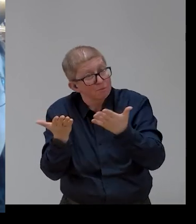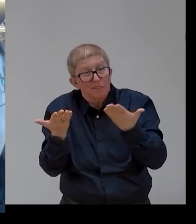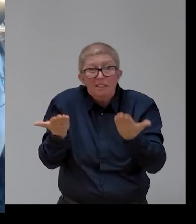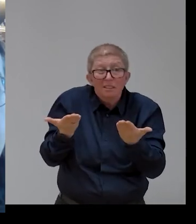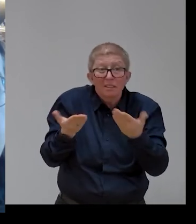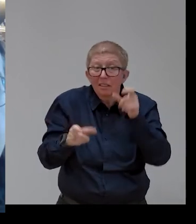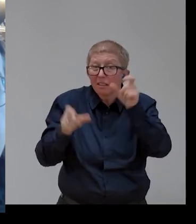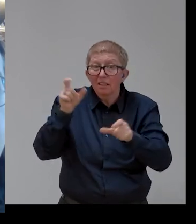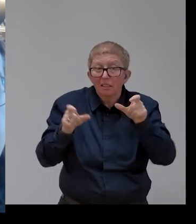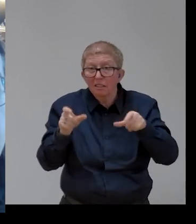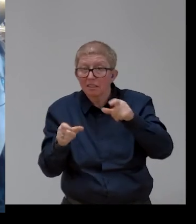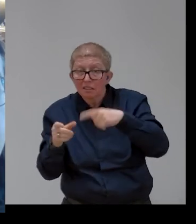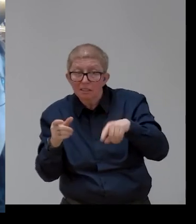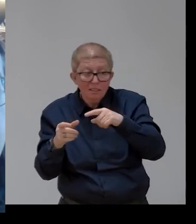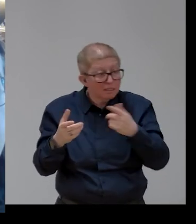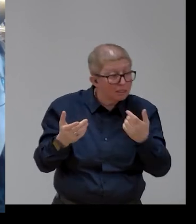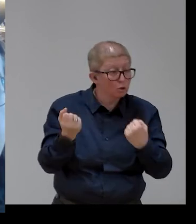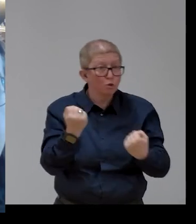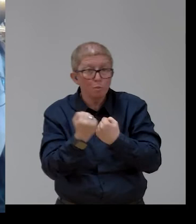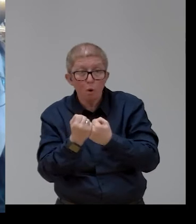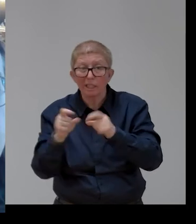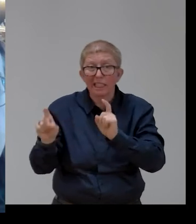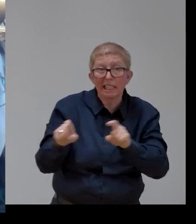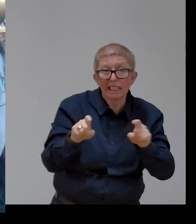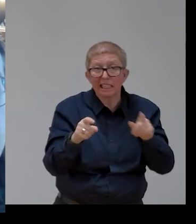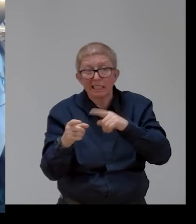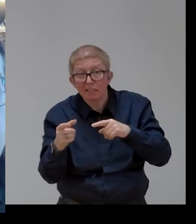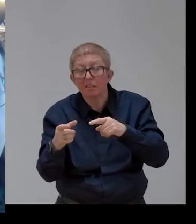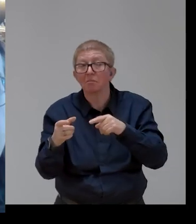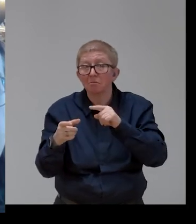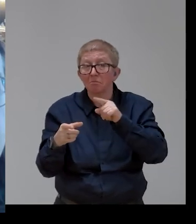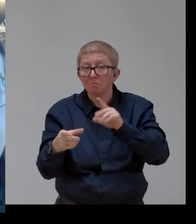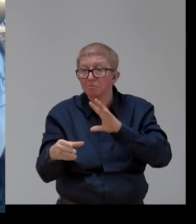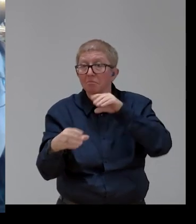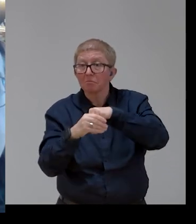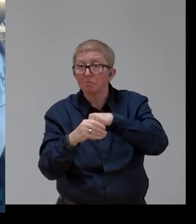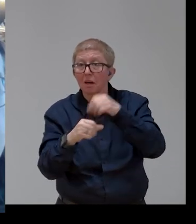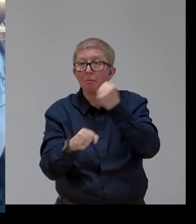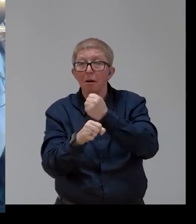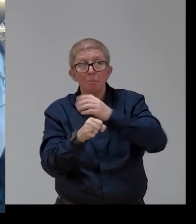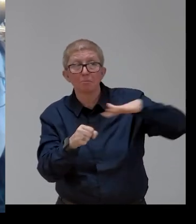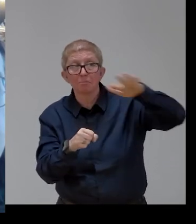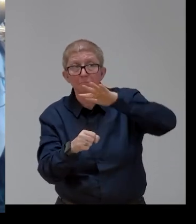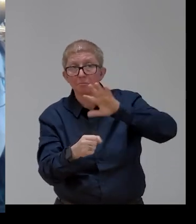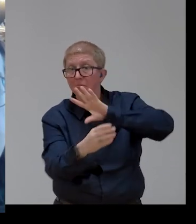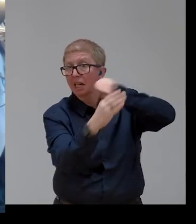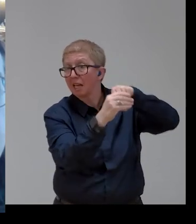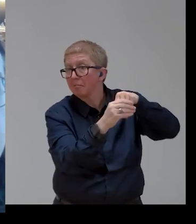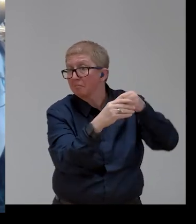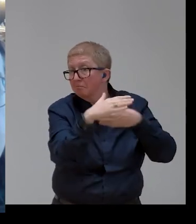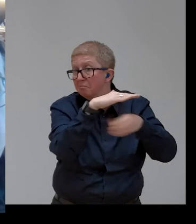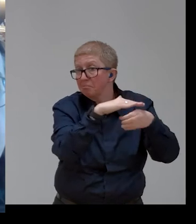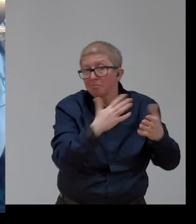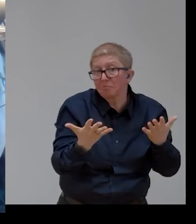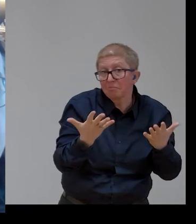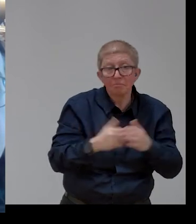and their access to the labor market? What do you have in mind? What What will come out of your presidency? Please.